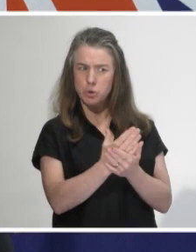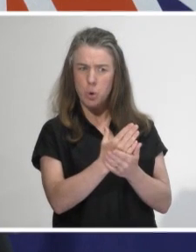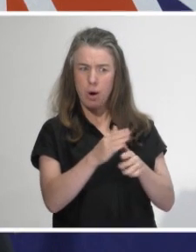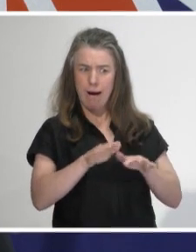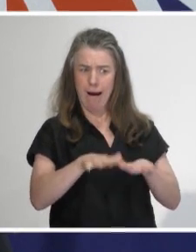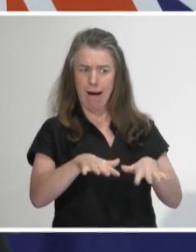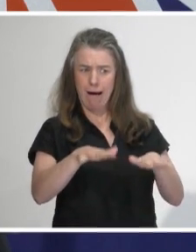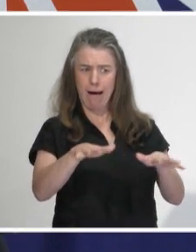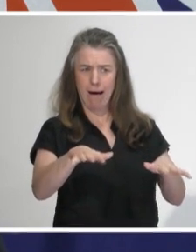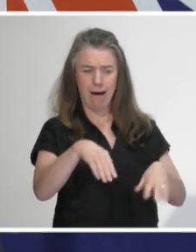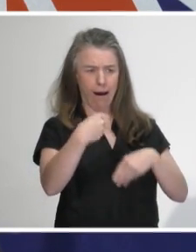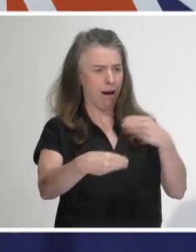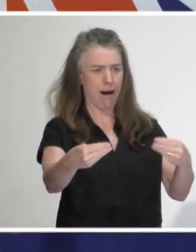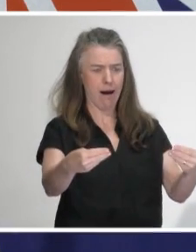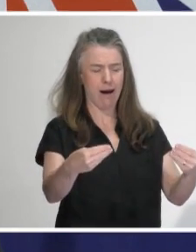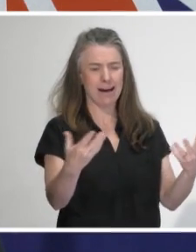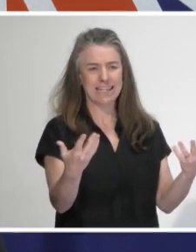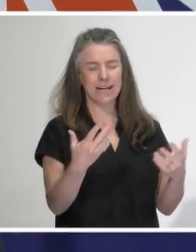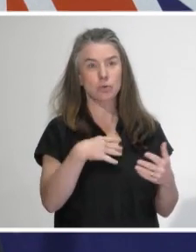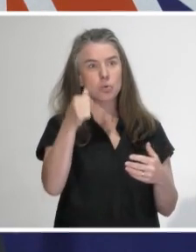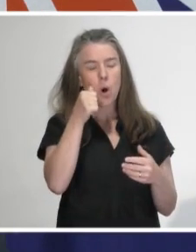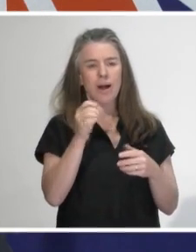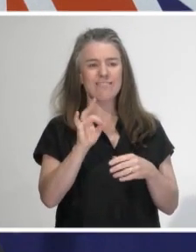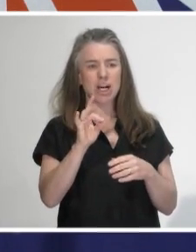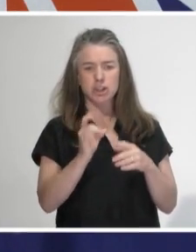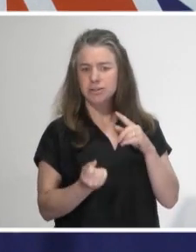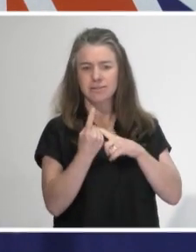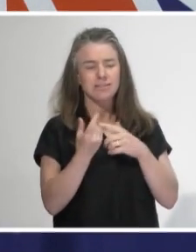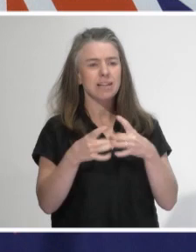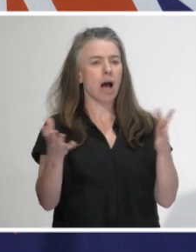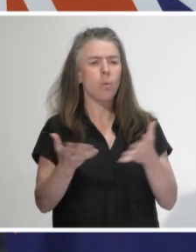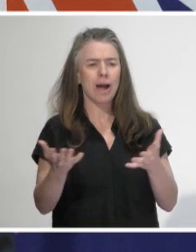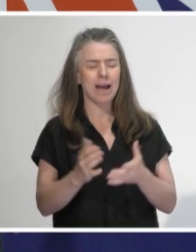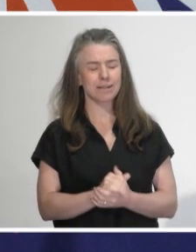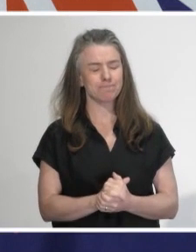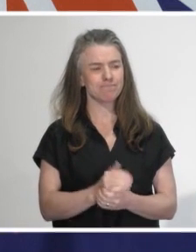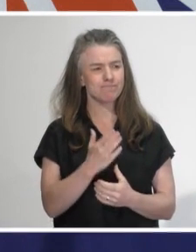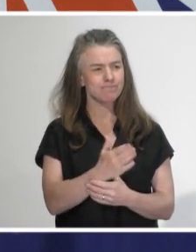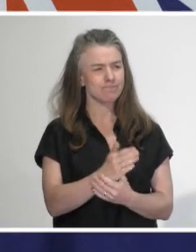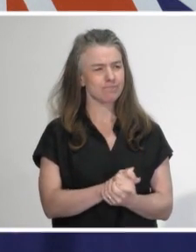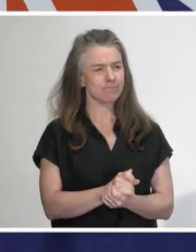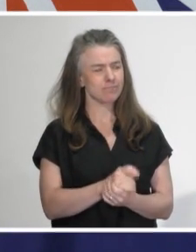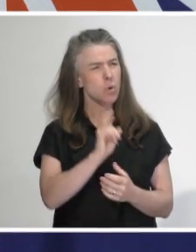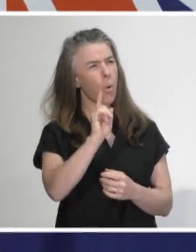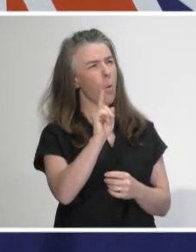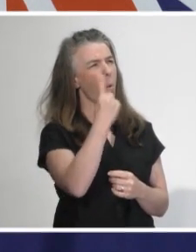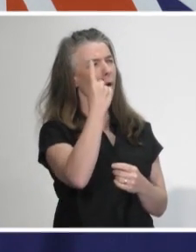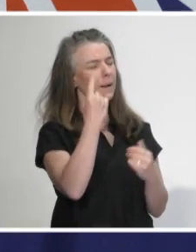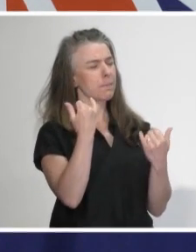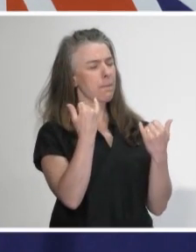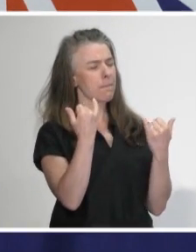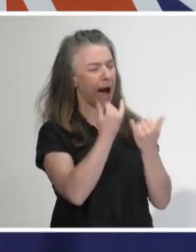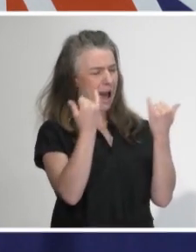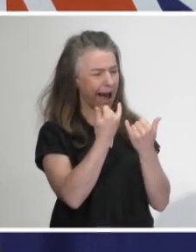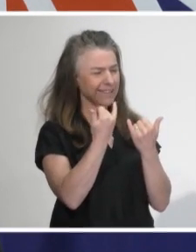the origin of that infection was. One of the grounds for not having more details about the Auckland party cluster